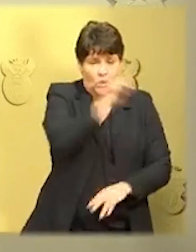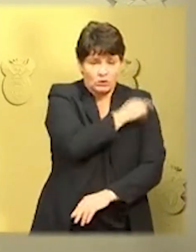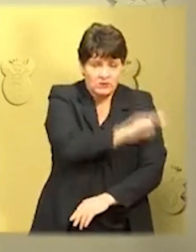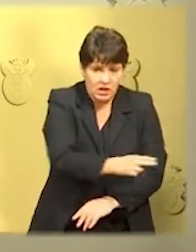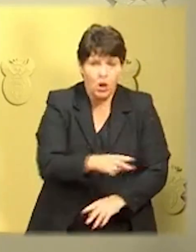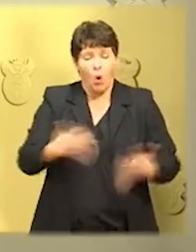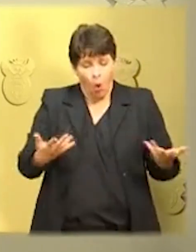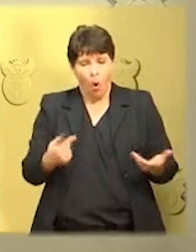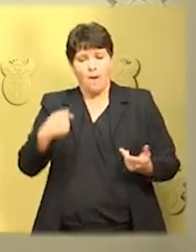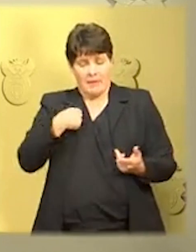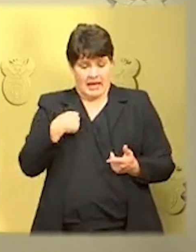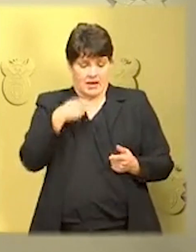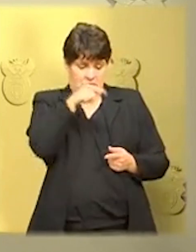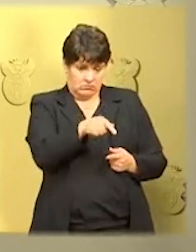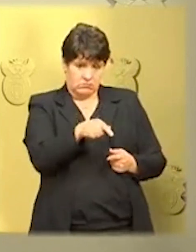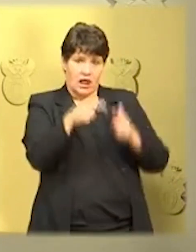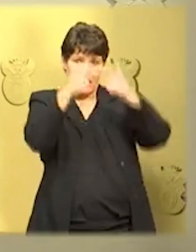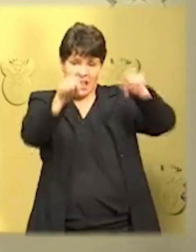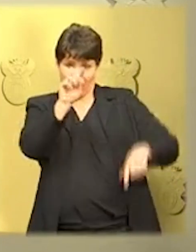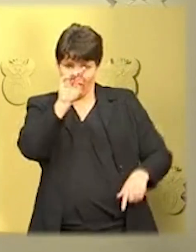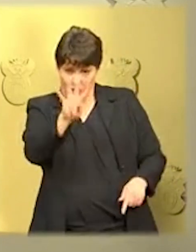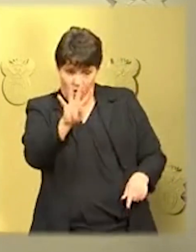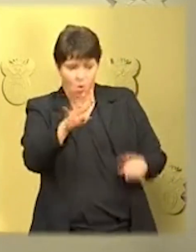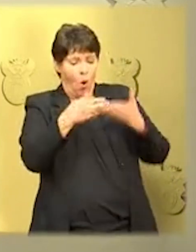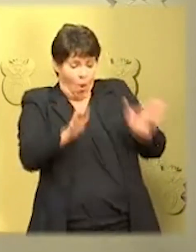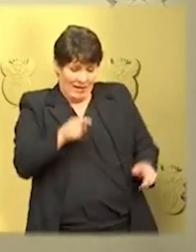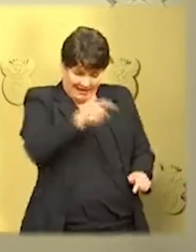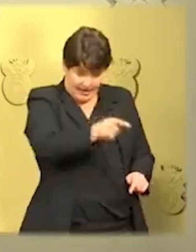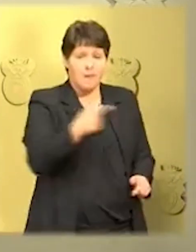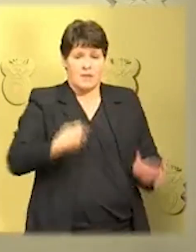in sectors that are under controlled opening.